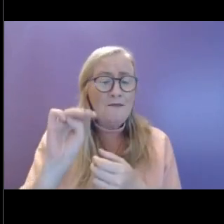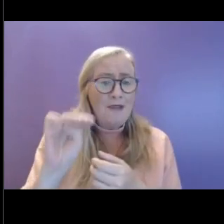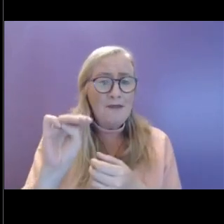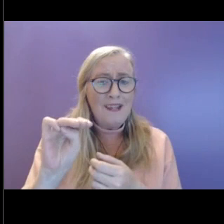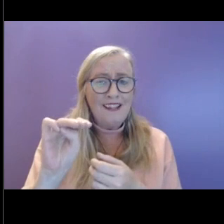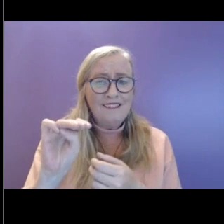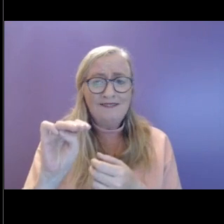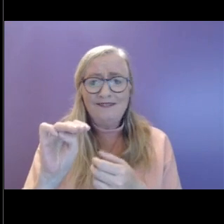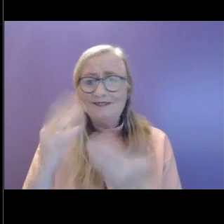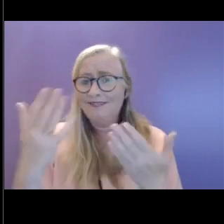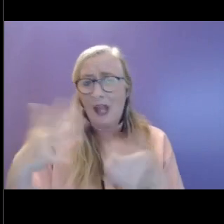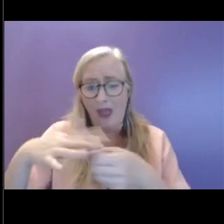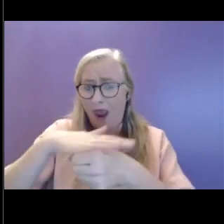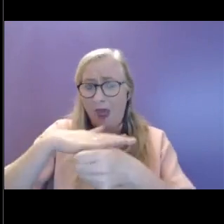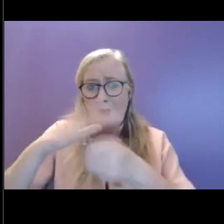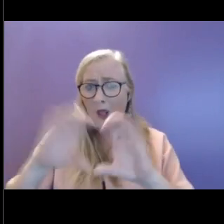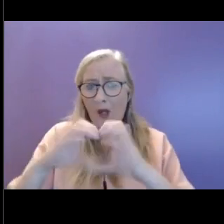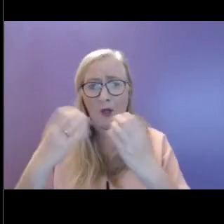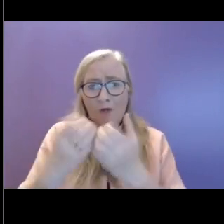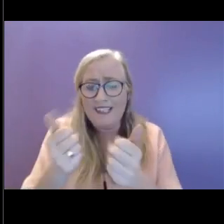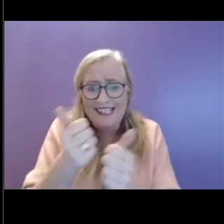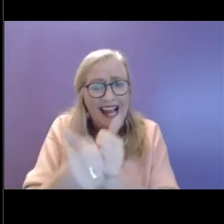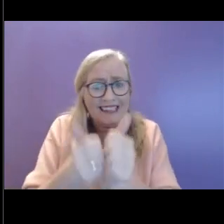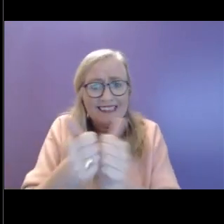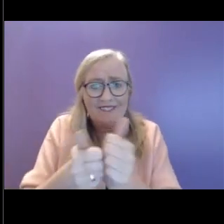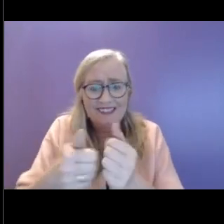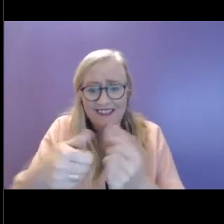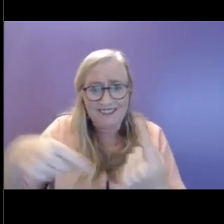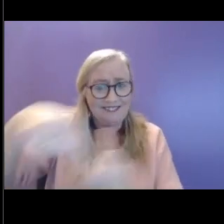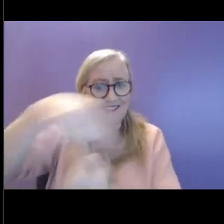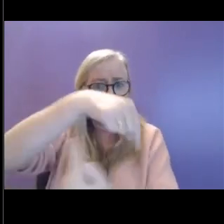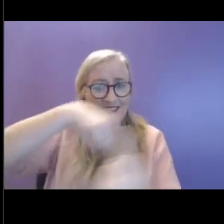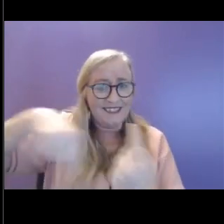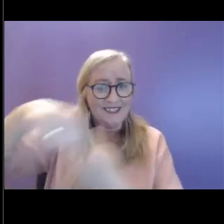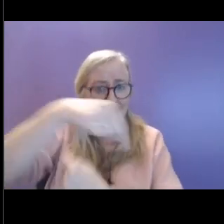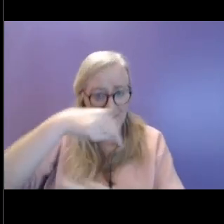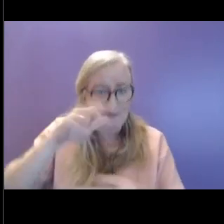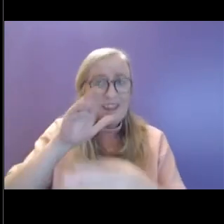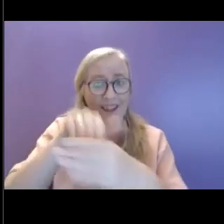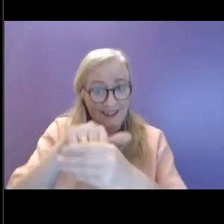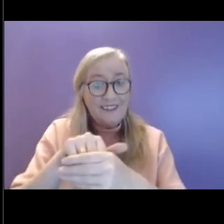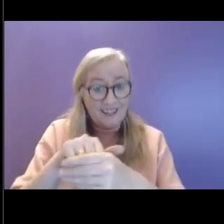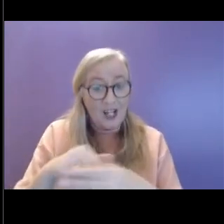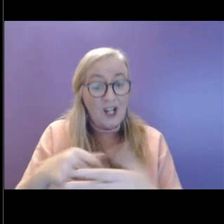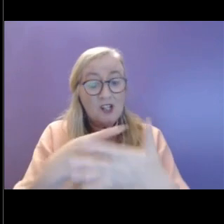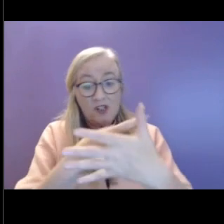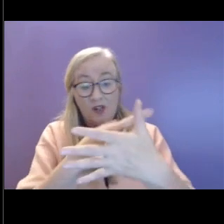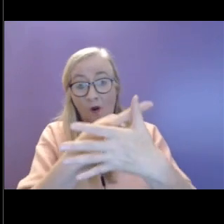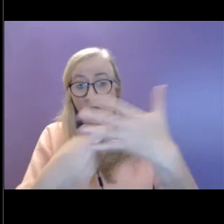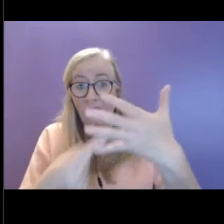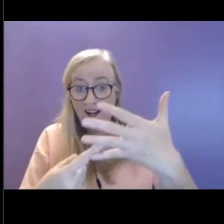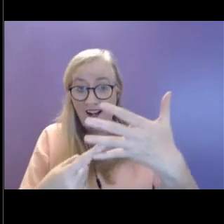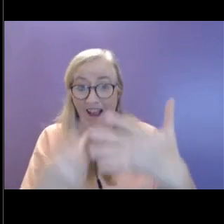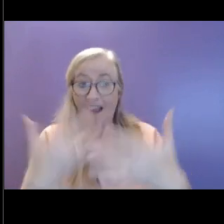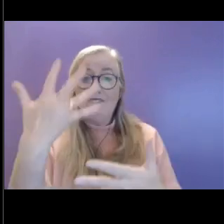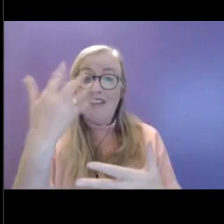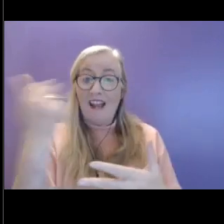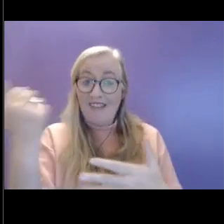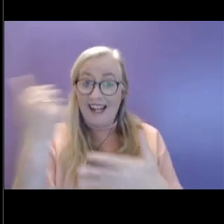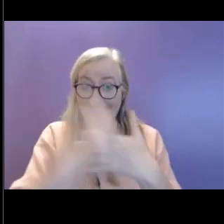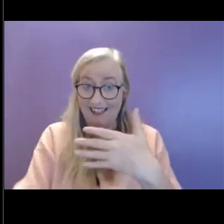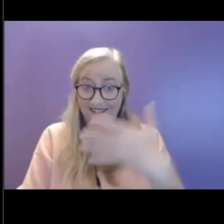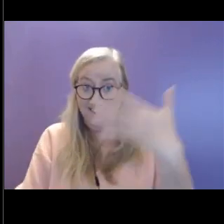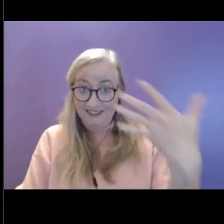your local community activities around you. And so those are the five a day. And